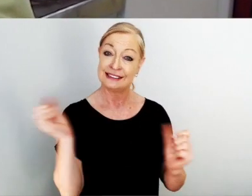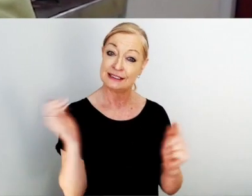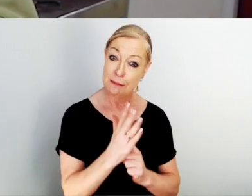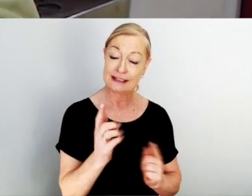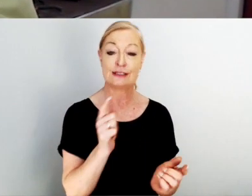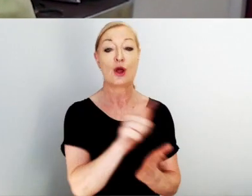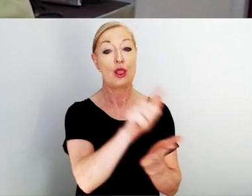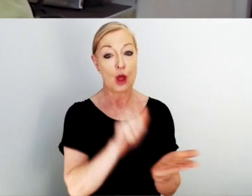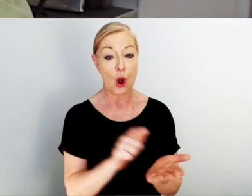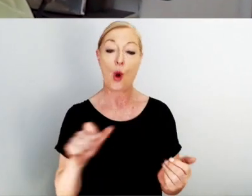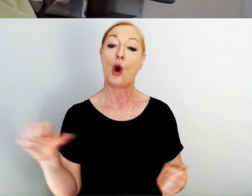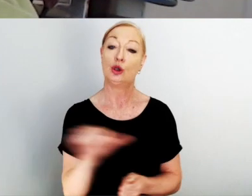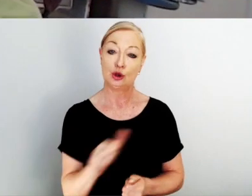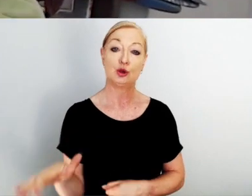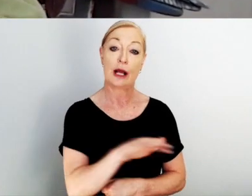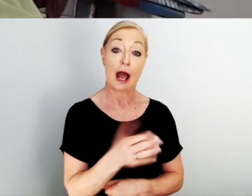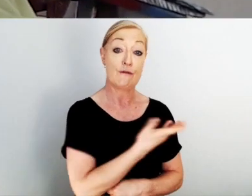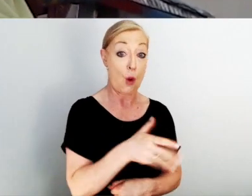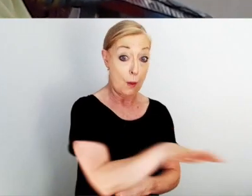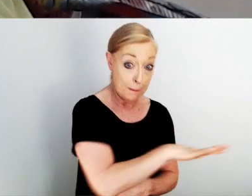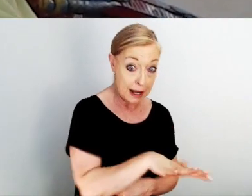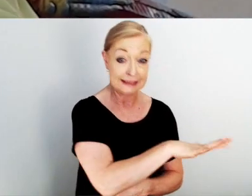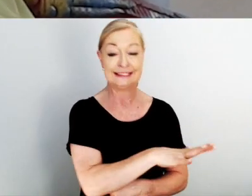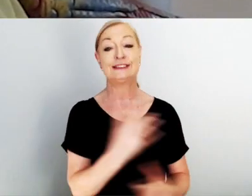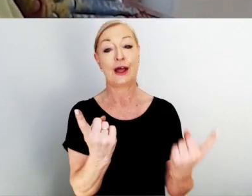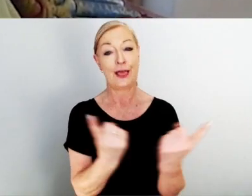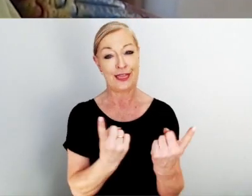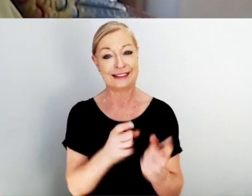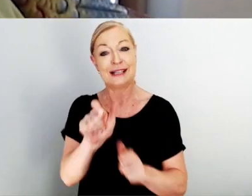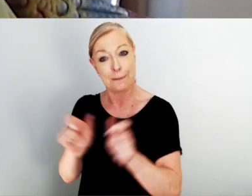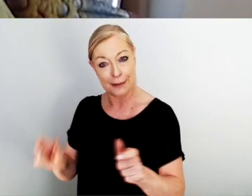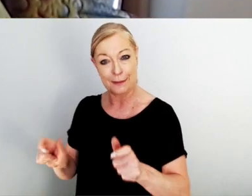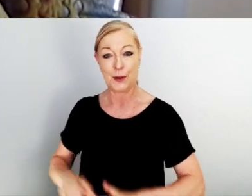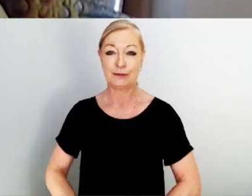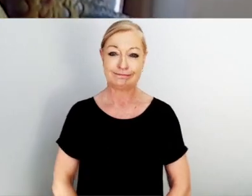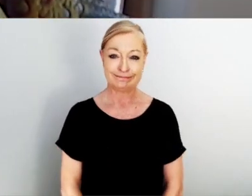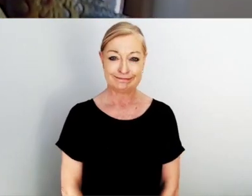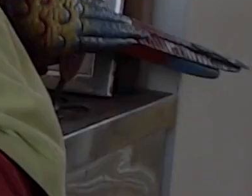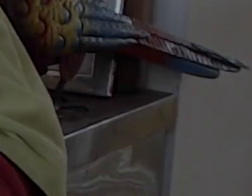Matters, why the law should apply everywhere, to everything and everyone.